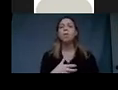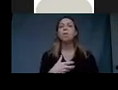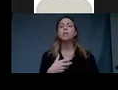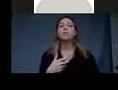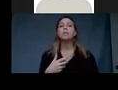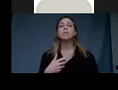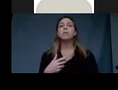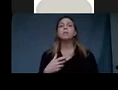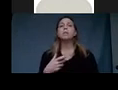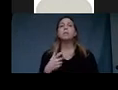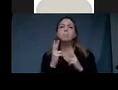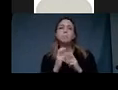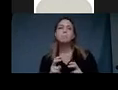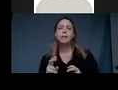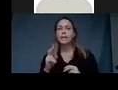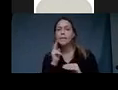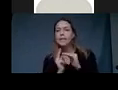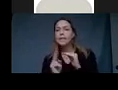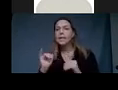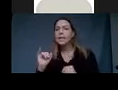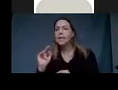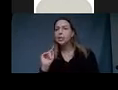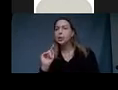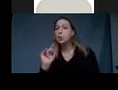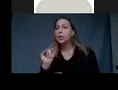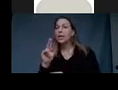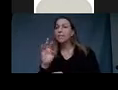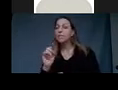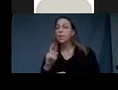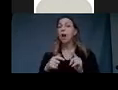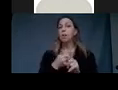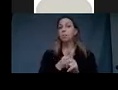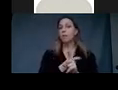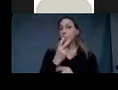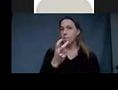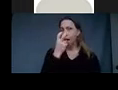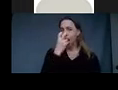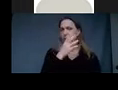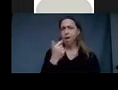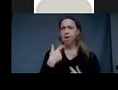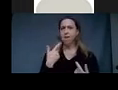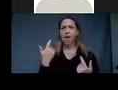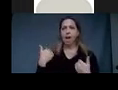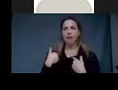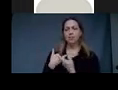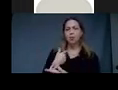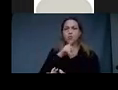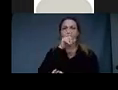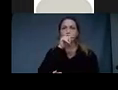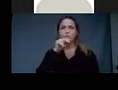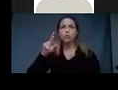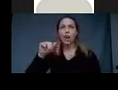He's intuitive, but he is blind. And he has this raven. And the raven is